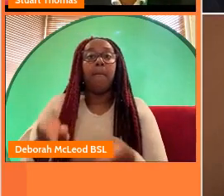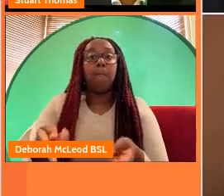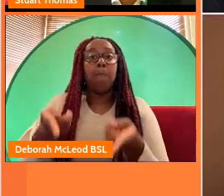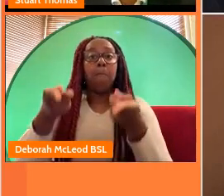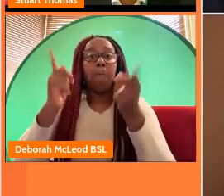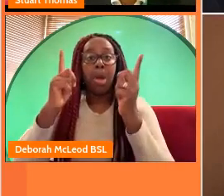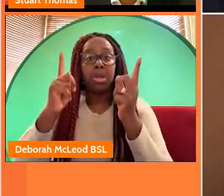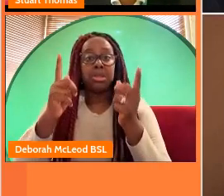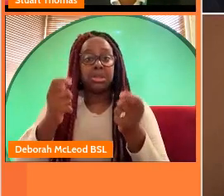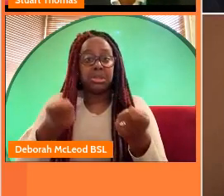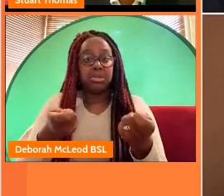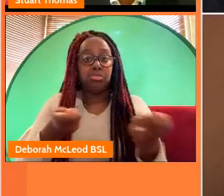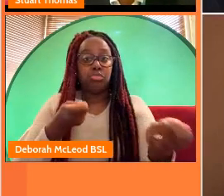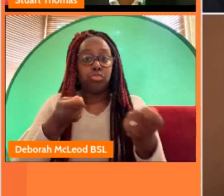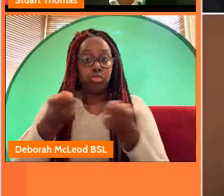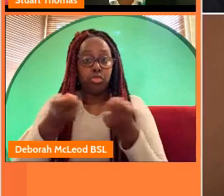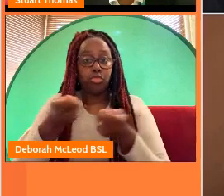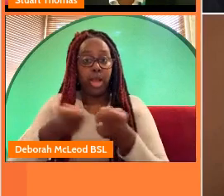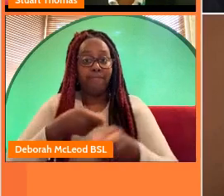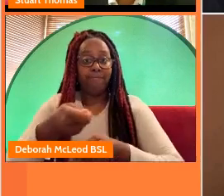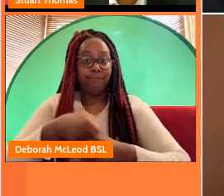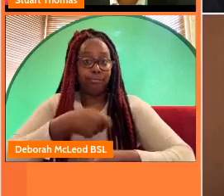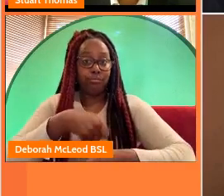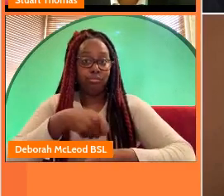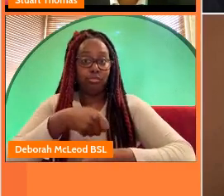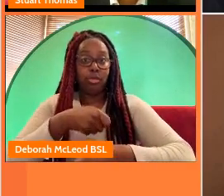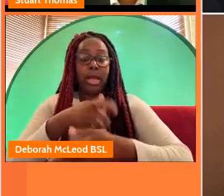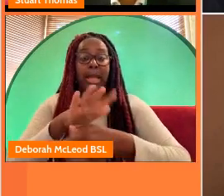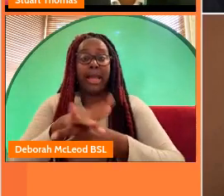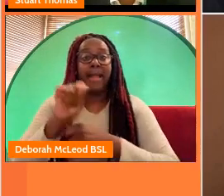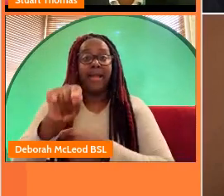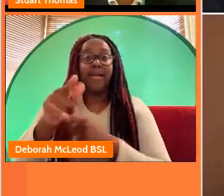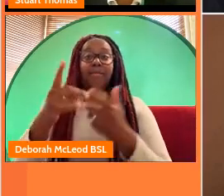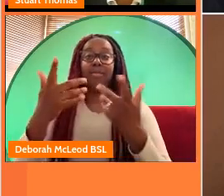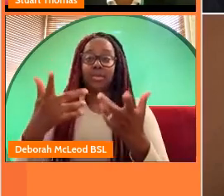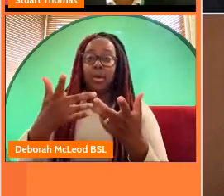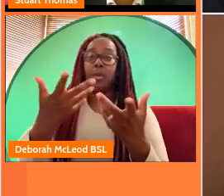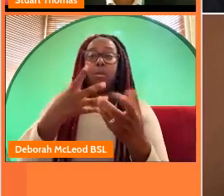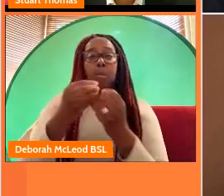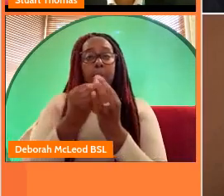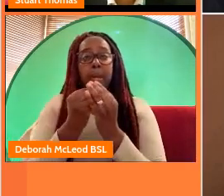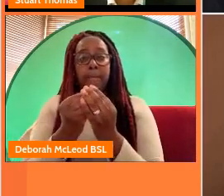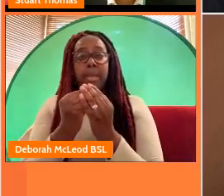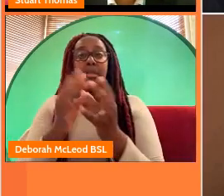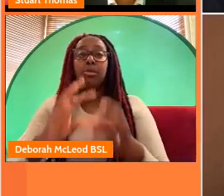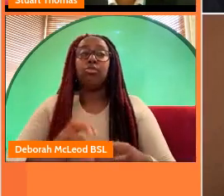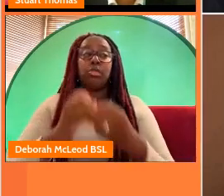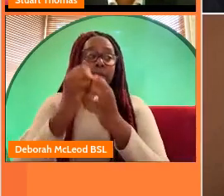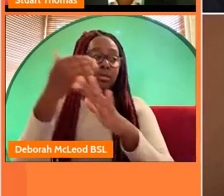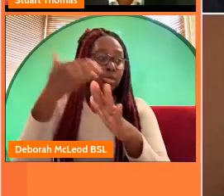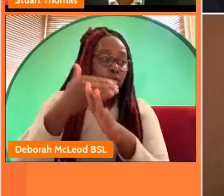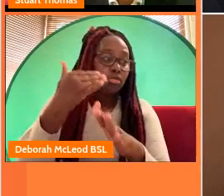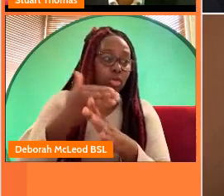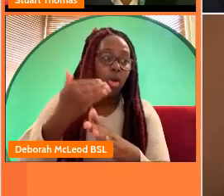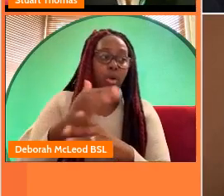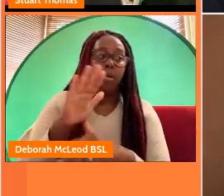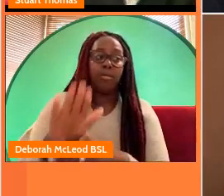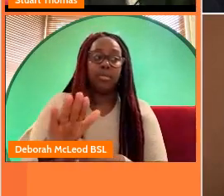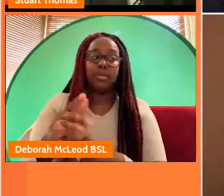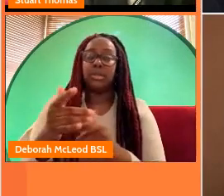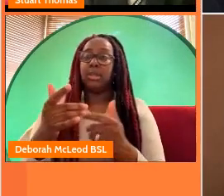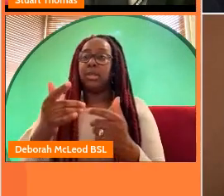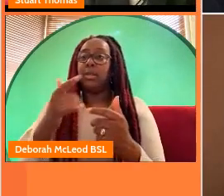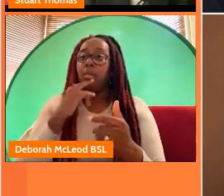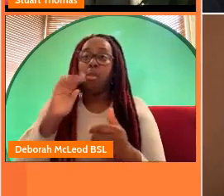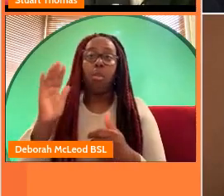one of our biggest program brands into the west midlands demonstrating our commitment to creating jobs and investment all four